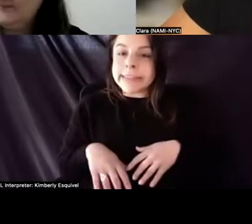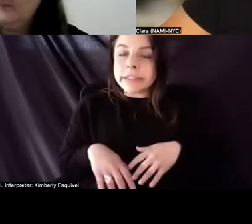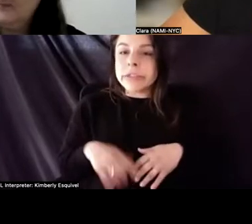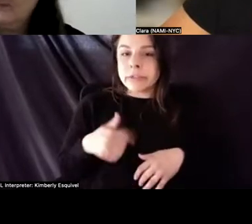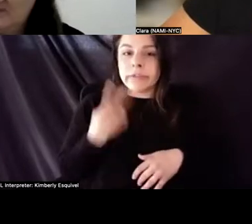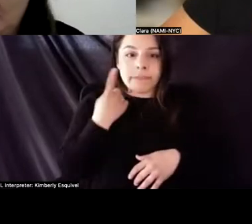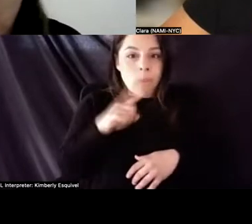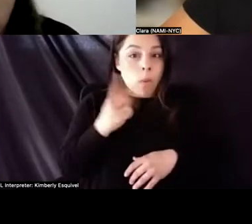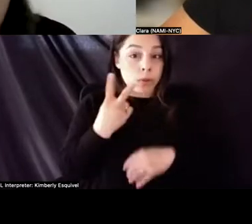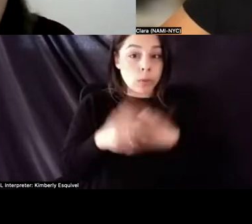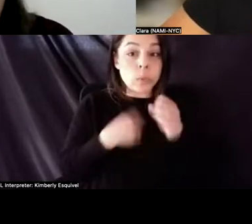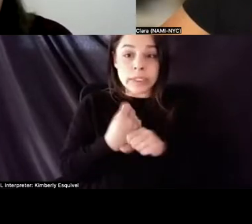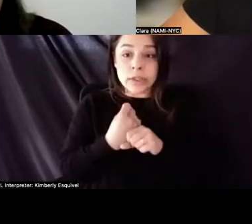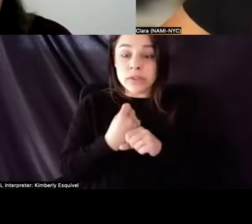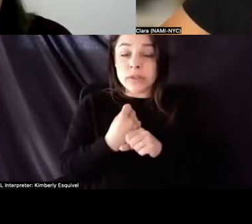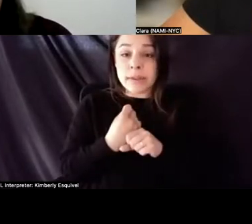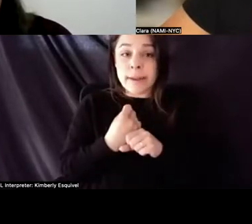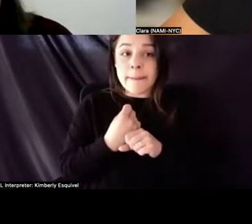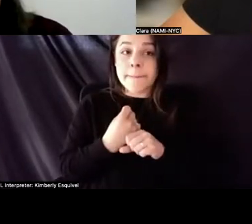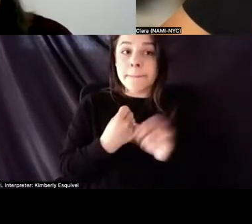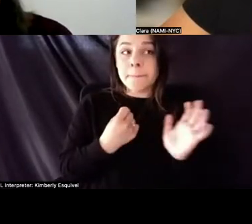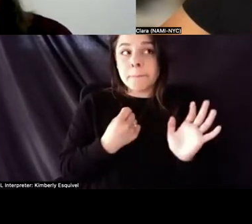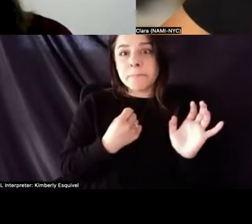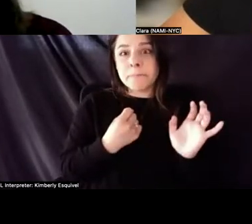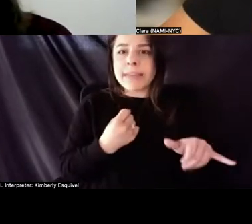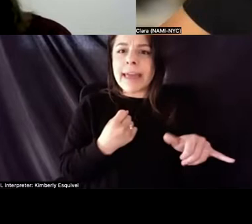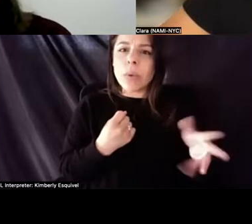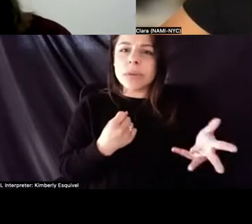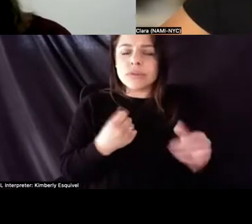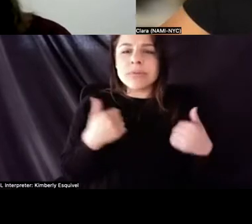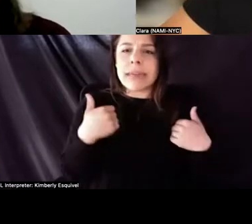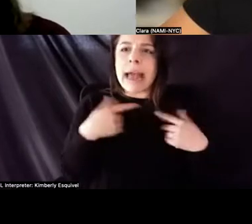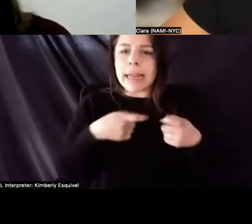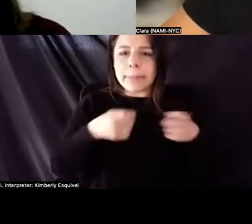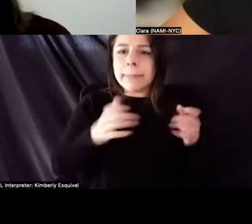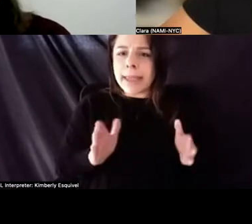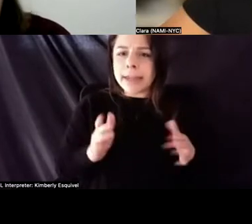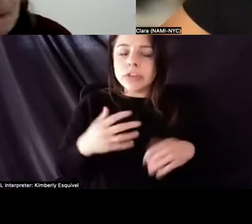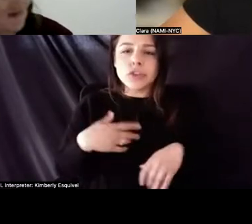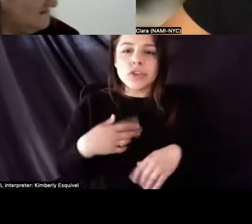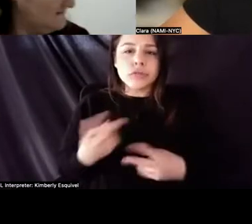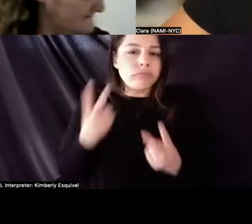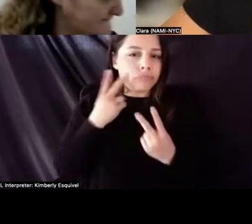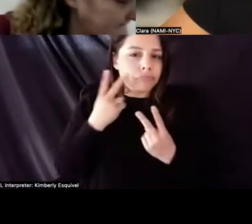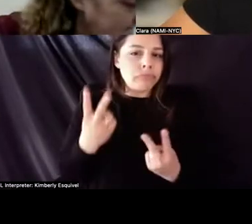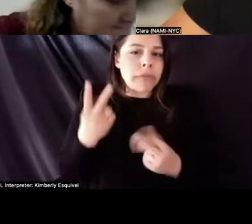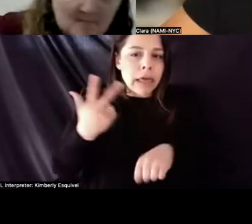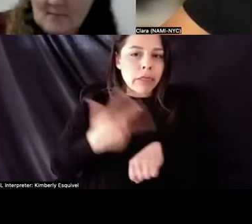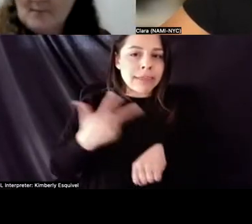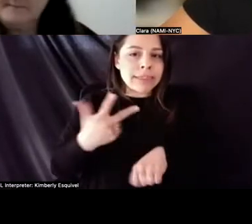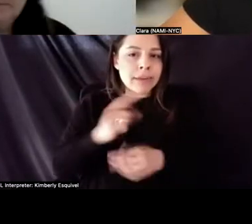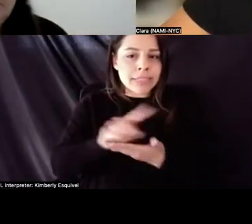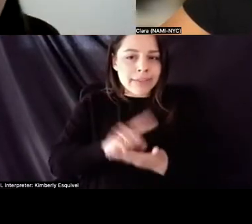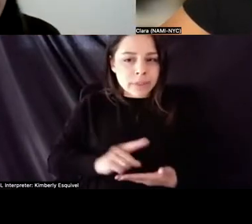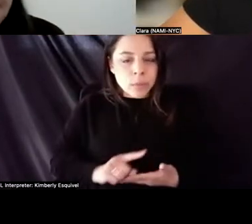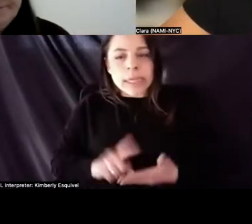years. And it was pretty, um, you know, I had a case manager that would come three times a week. Um, they looked to make sure that I was taking